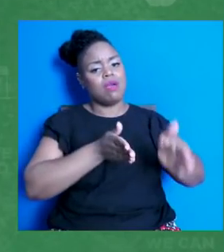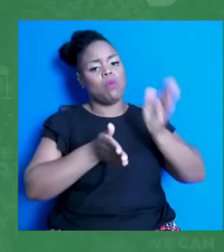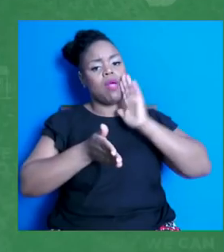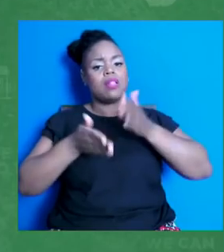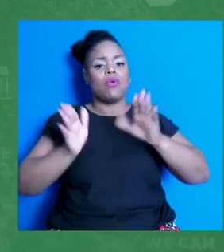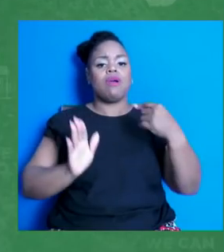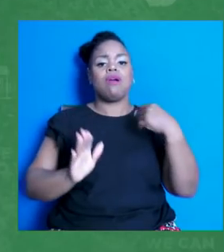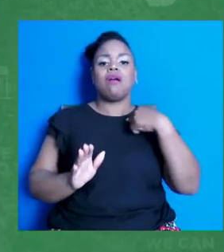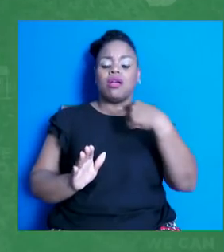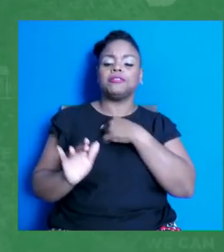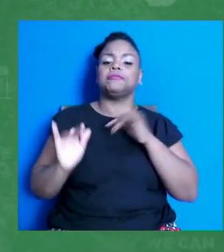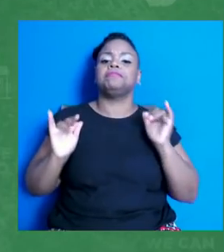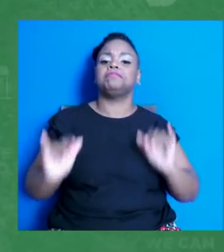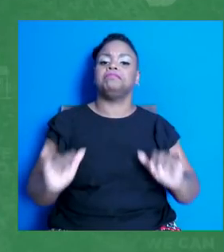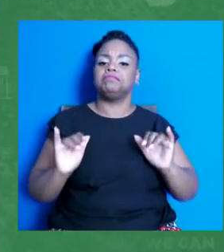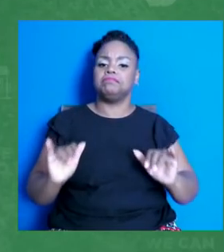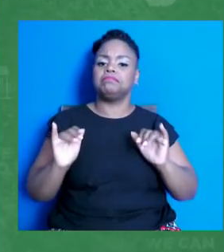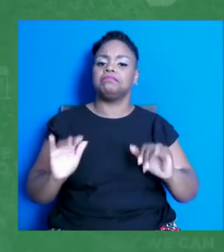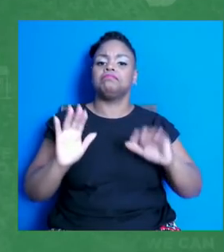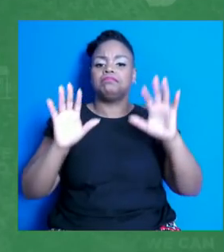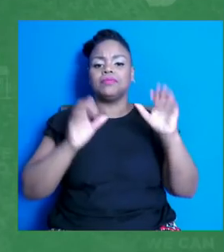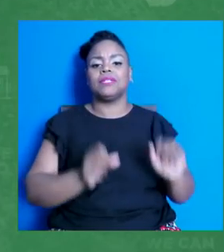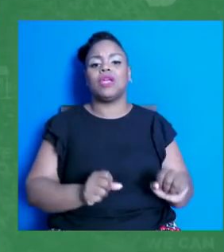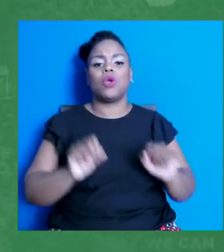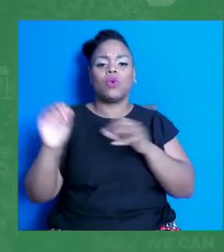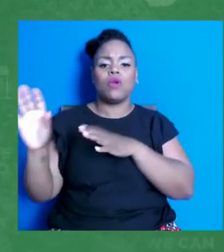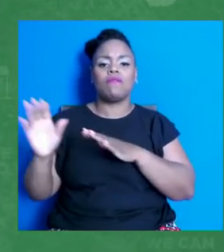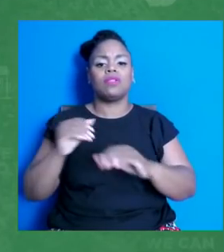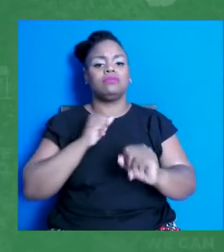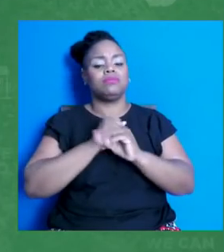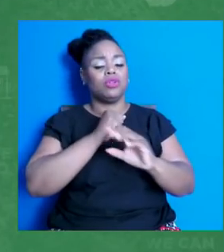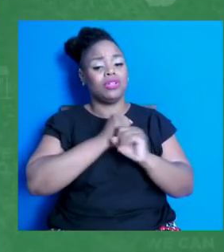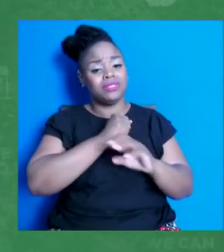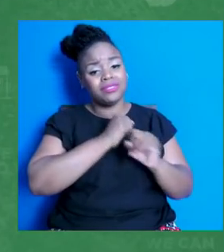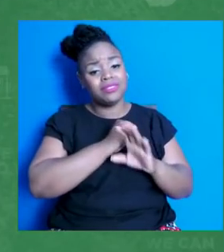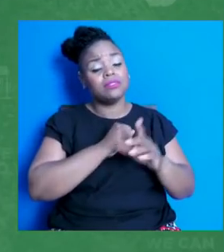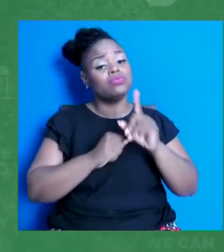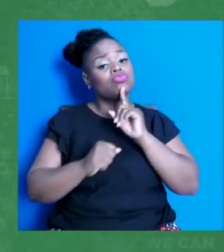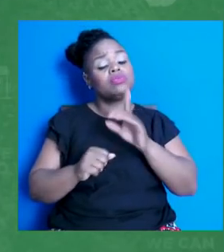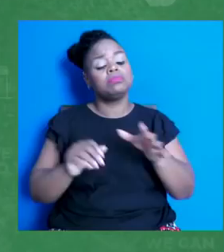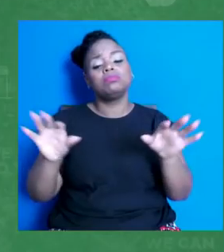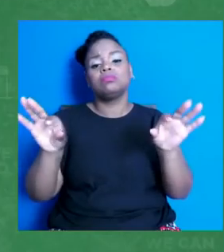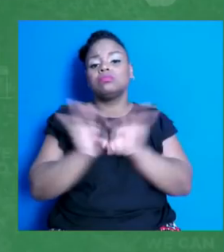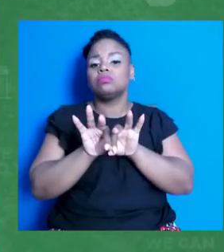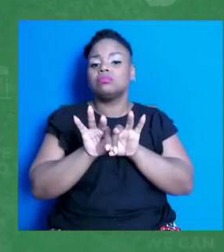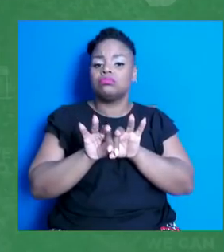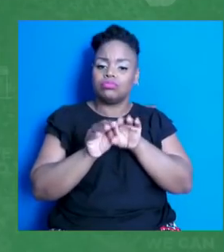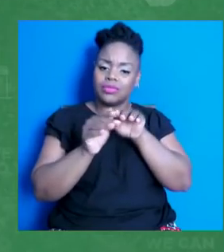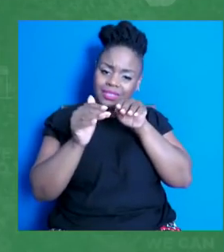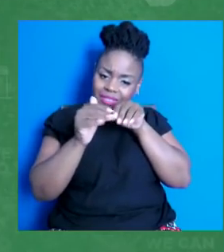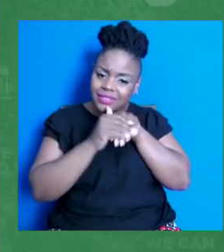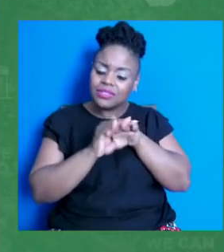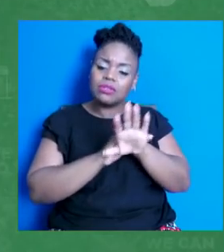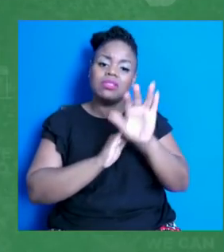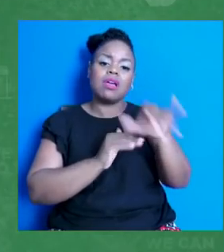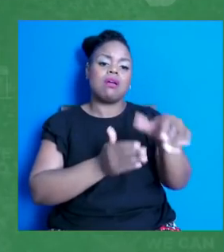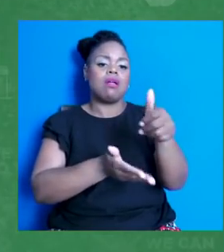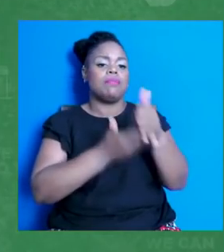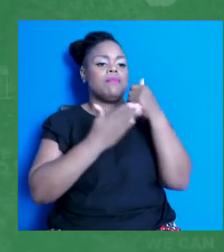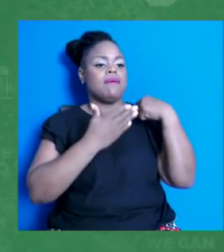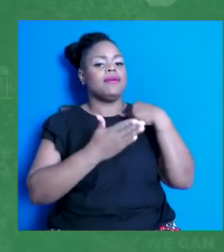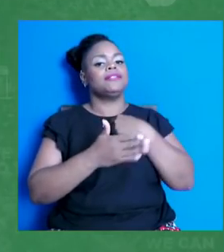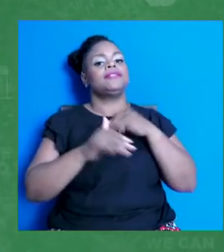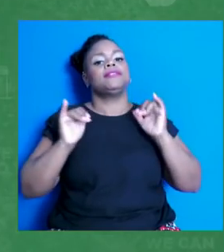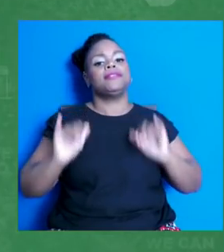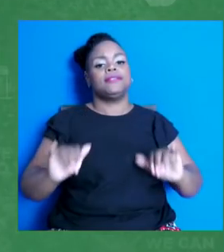barriers. And those barriers are important to assess because that helps us as an organization, as a team,